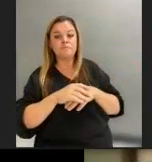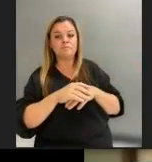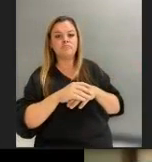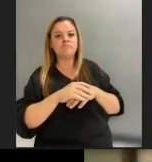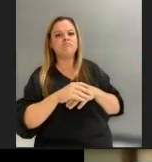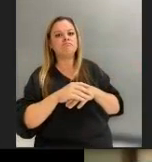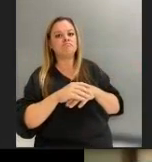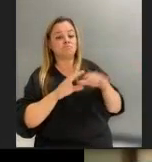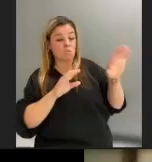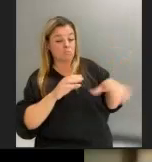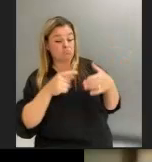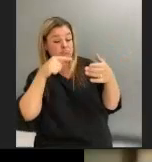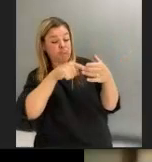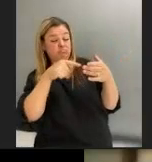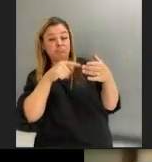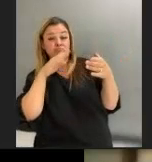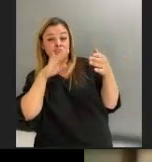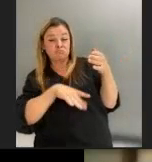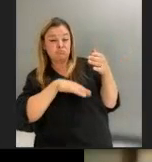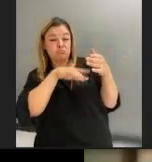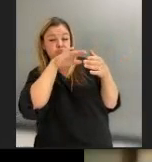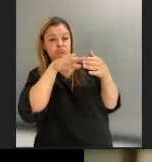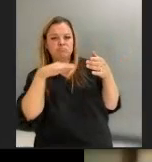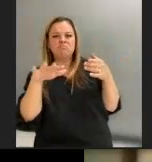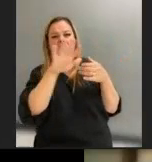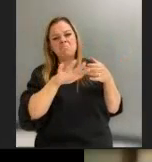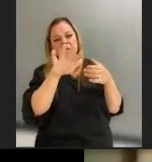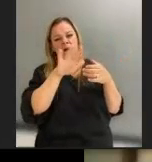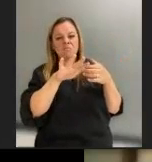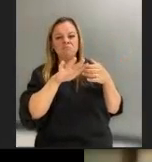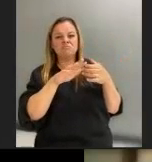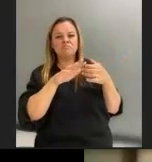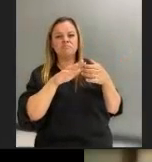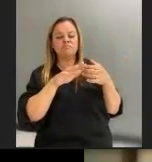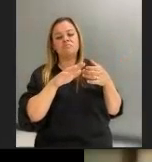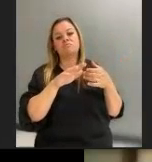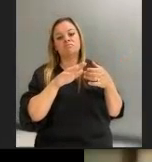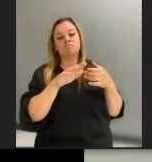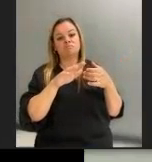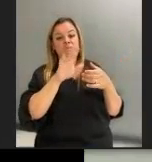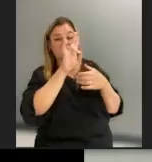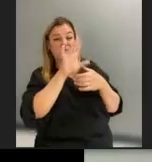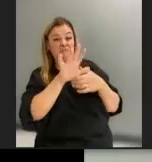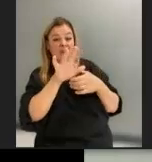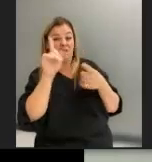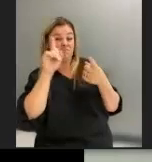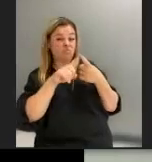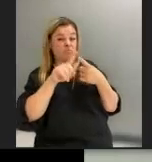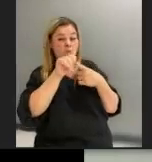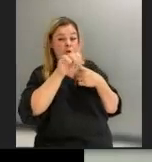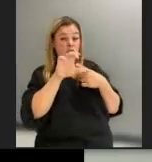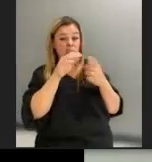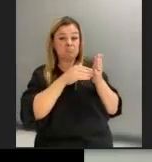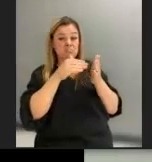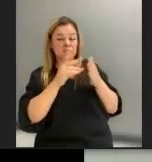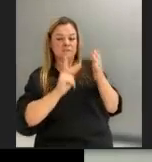Coke can you would have between order 75 to 100 million phytoplankton in that Coke